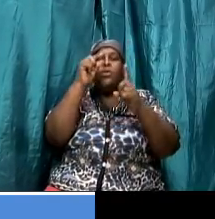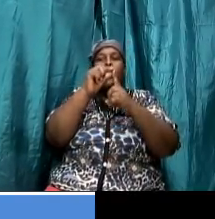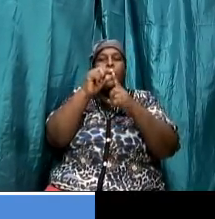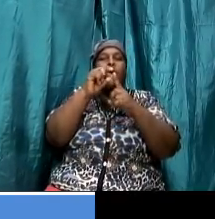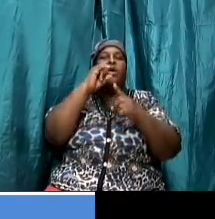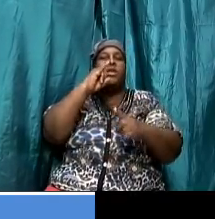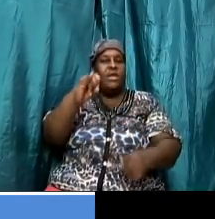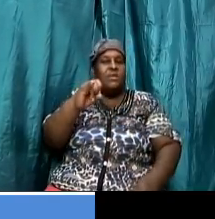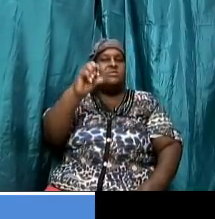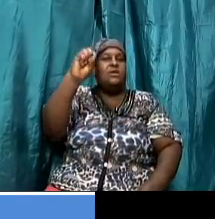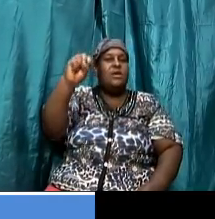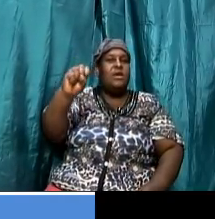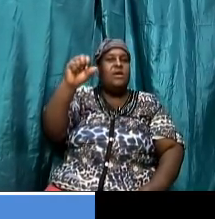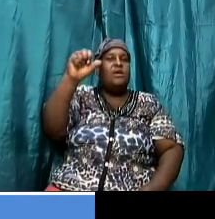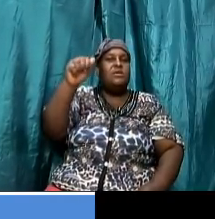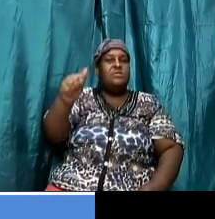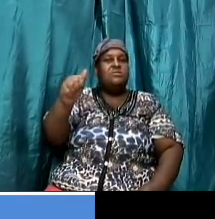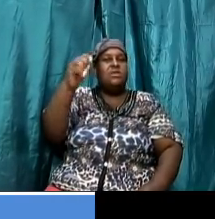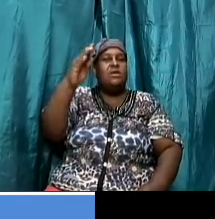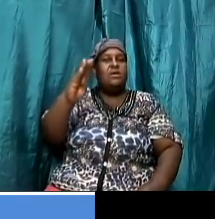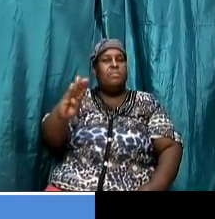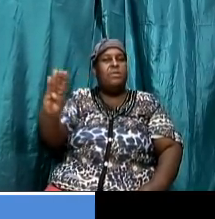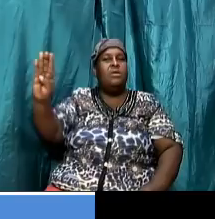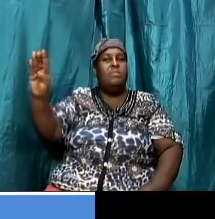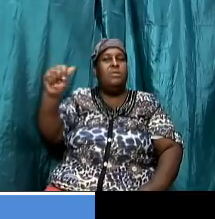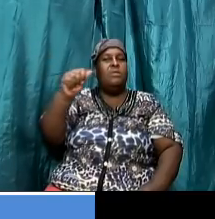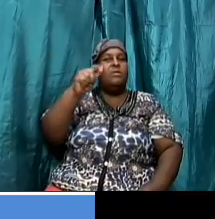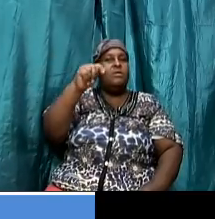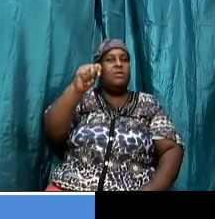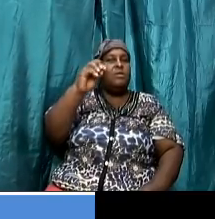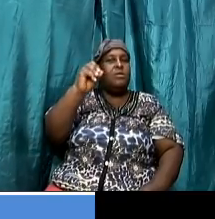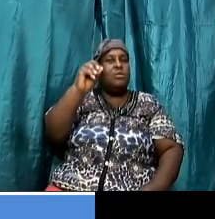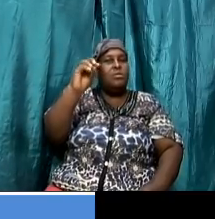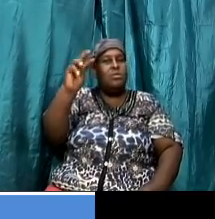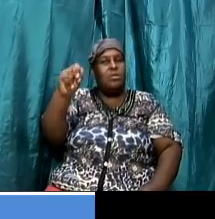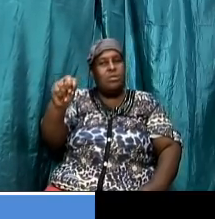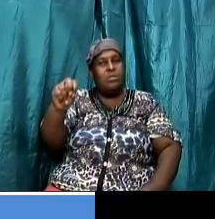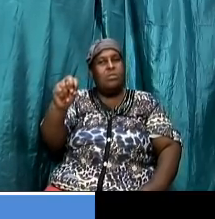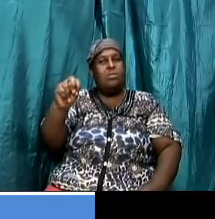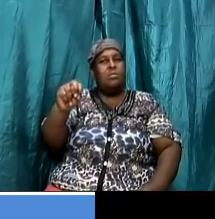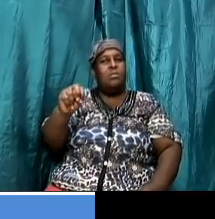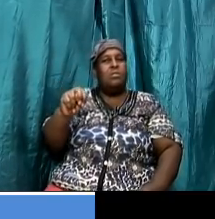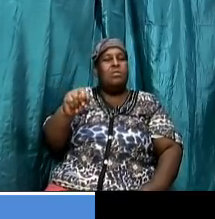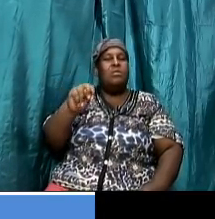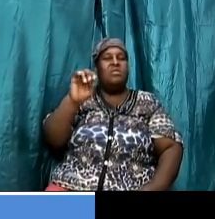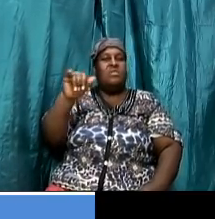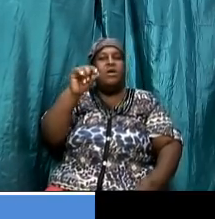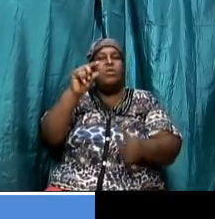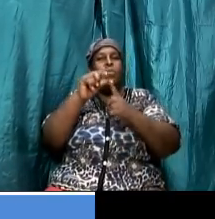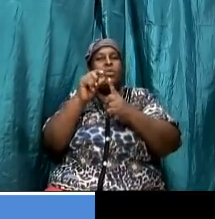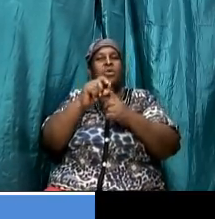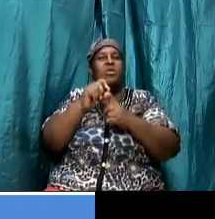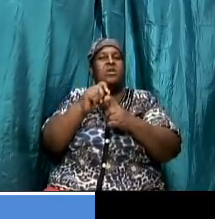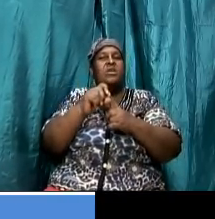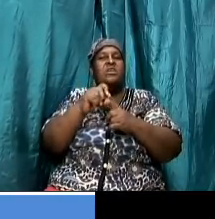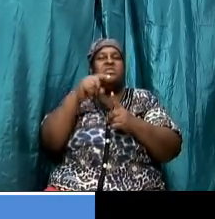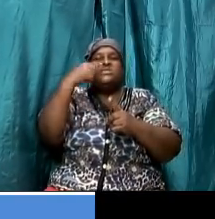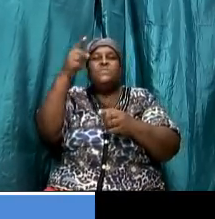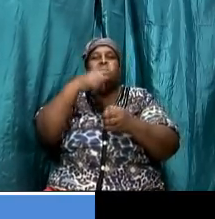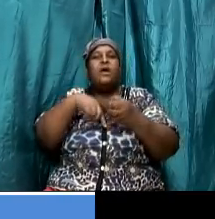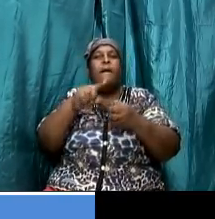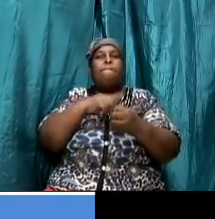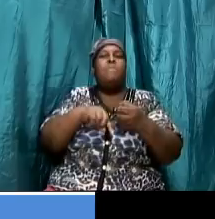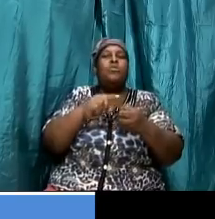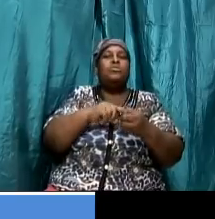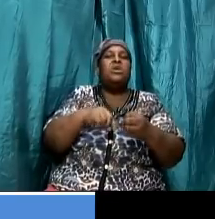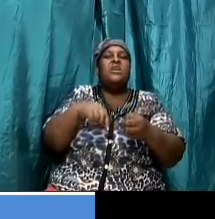speak to any adventist speaks to any seven-day baptist any seven-day church of god they will tell you that the word